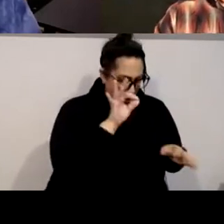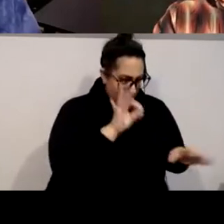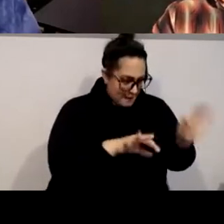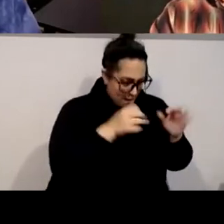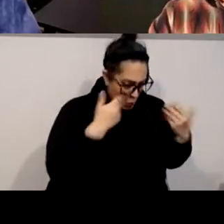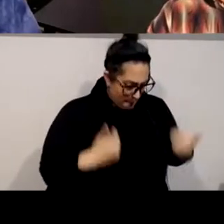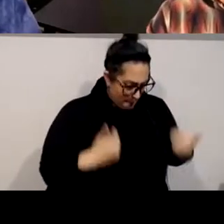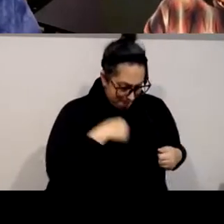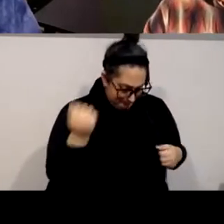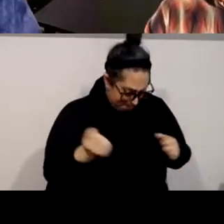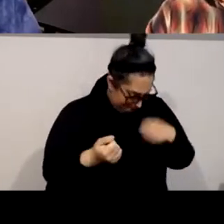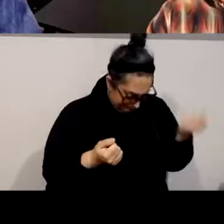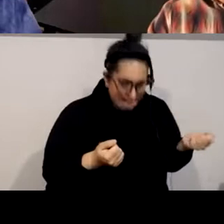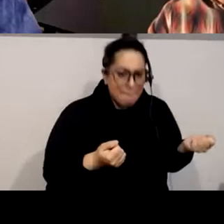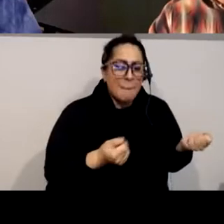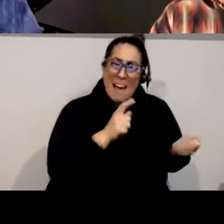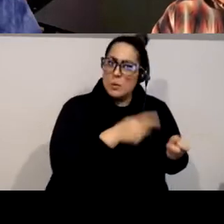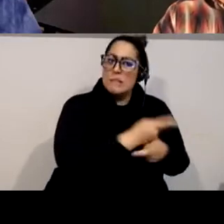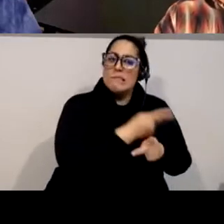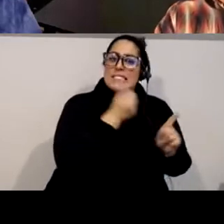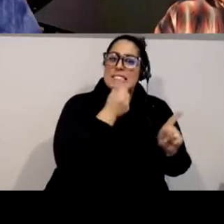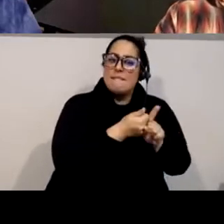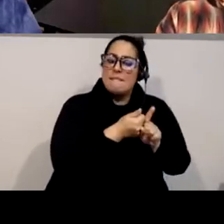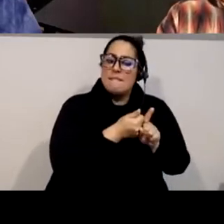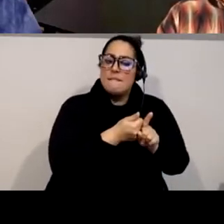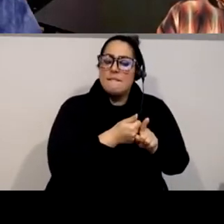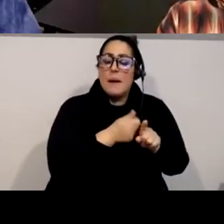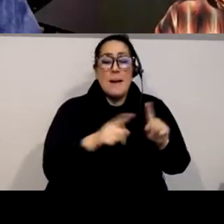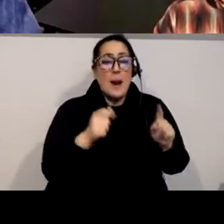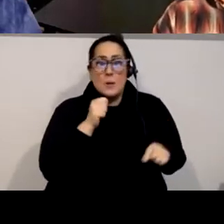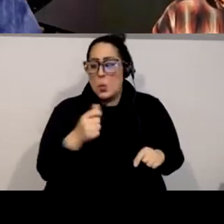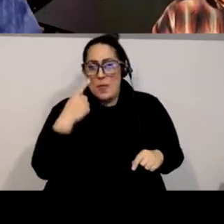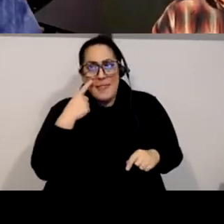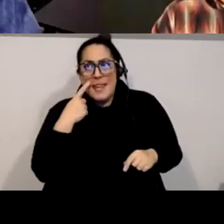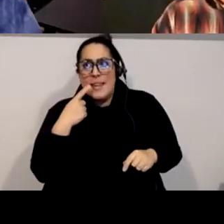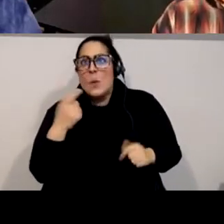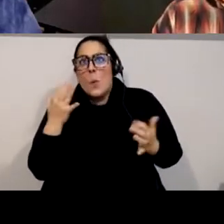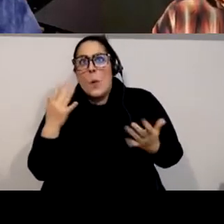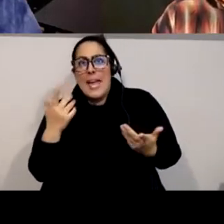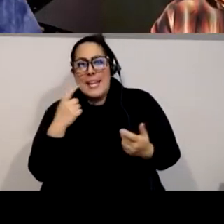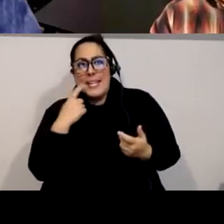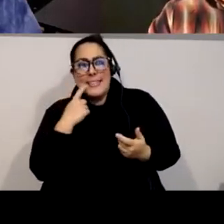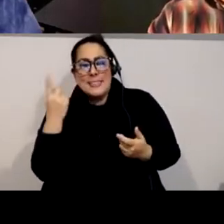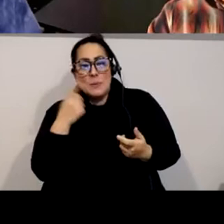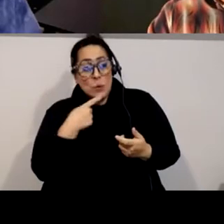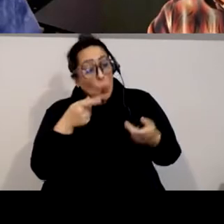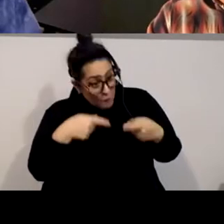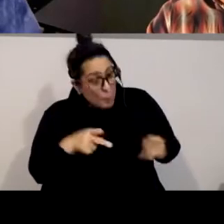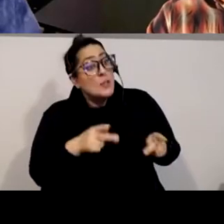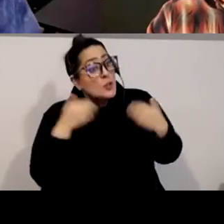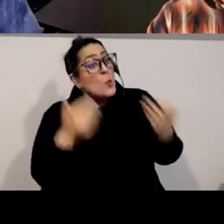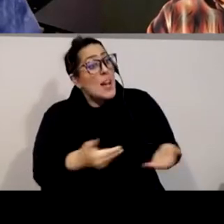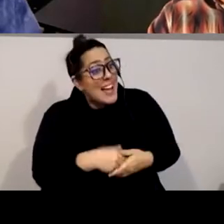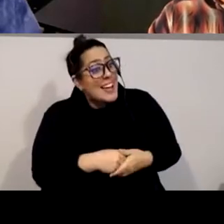you'll have to figure out but i don't think that waiting for somebody to tell you you have permission to do it